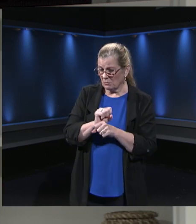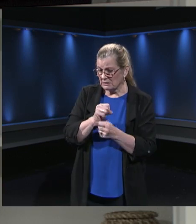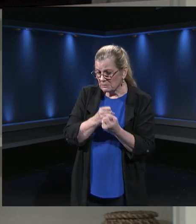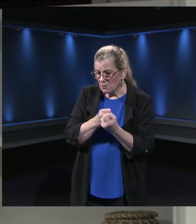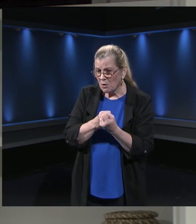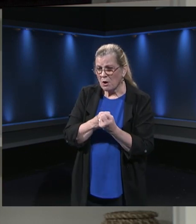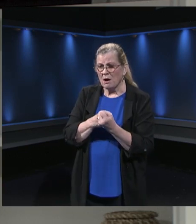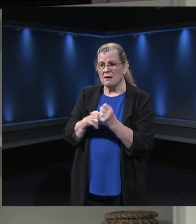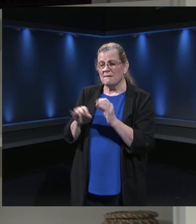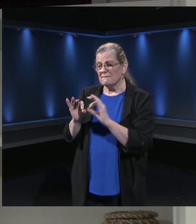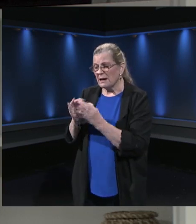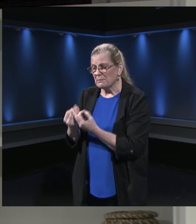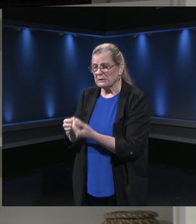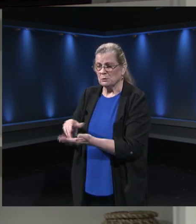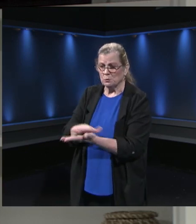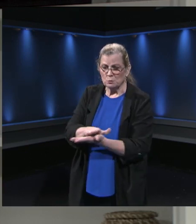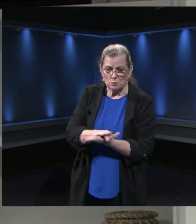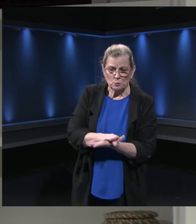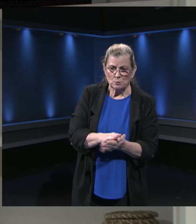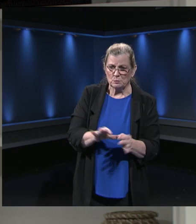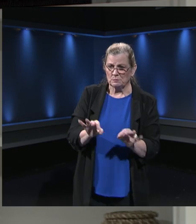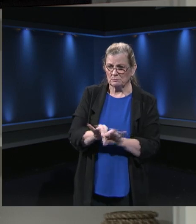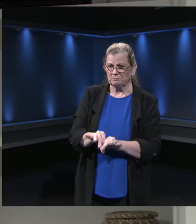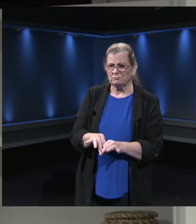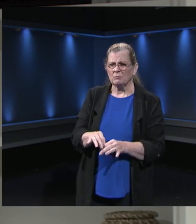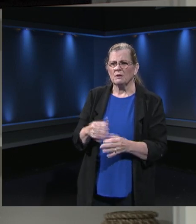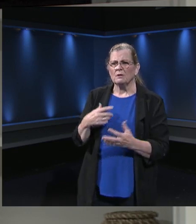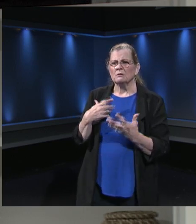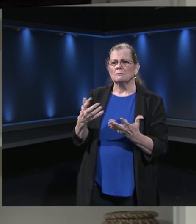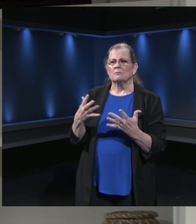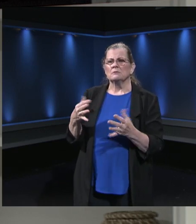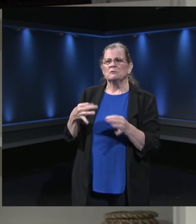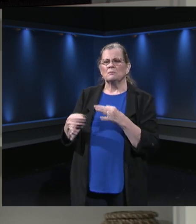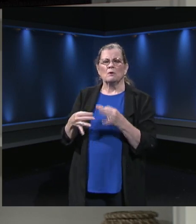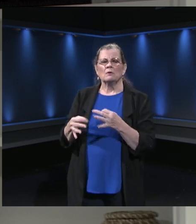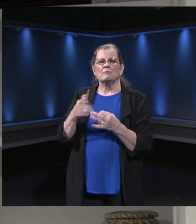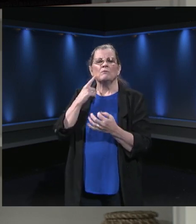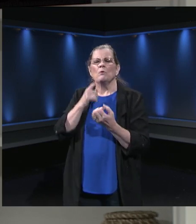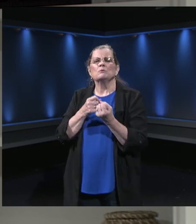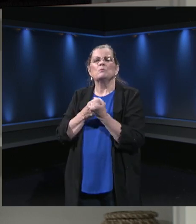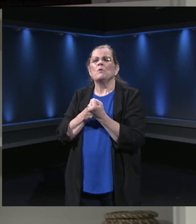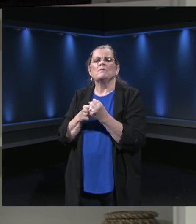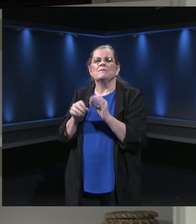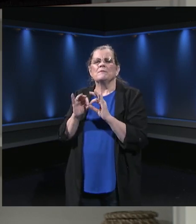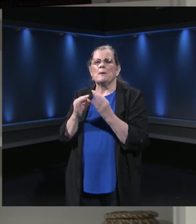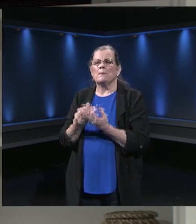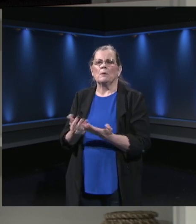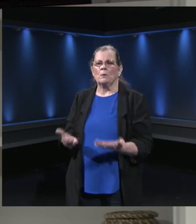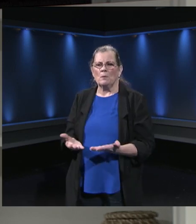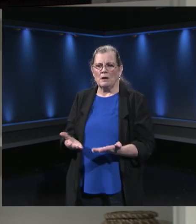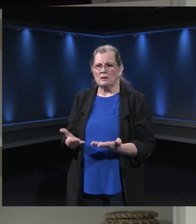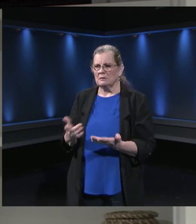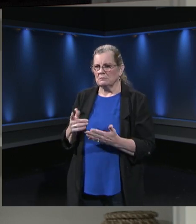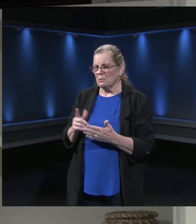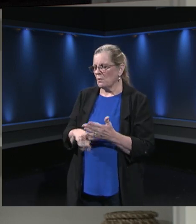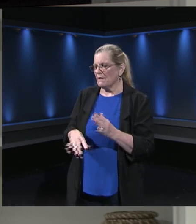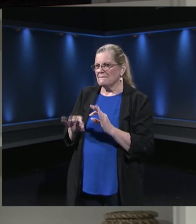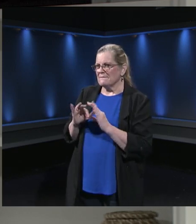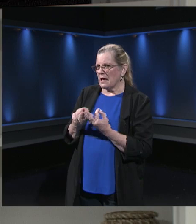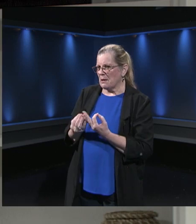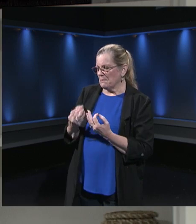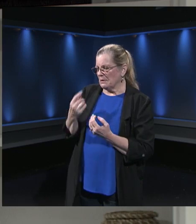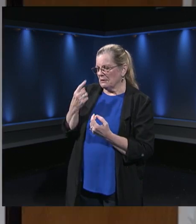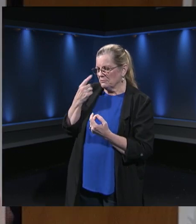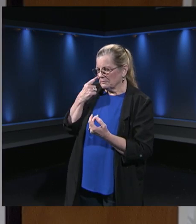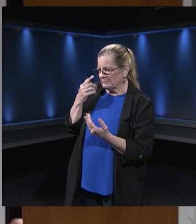schools. Talk a little bit first, though, about support for families. What support can they expect from your team this